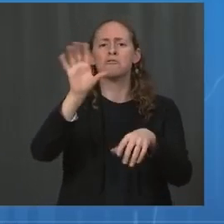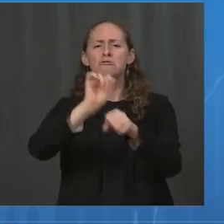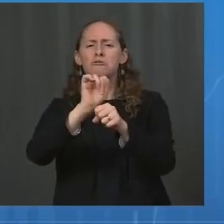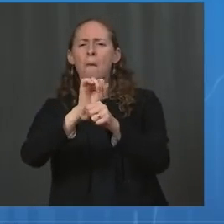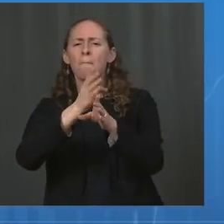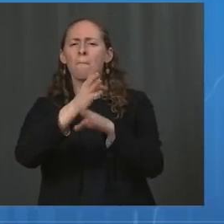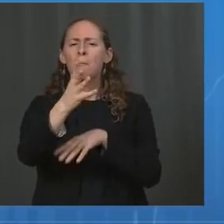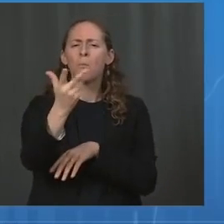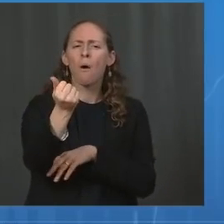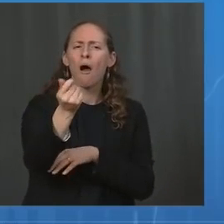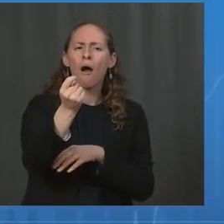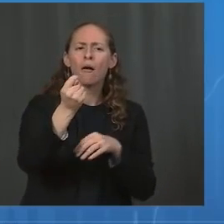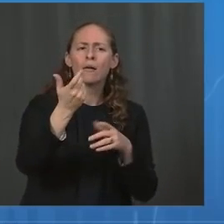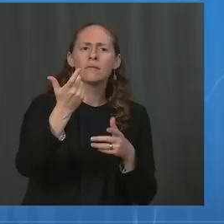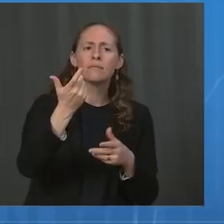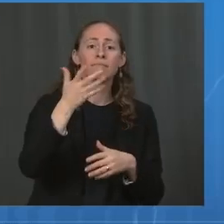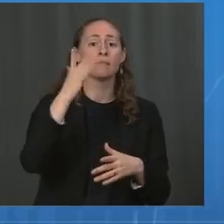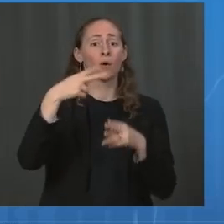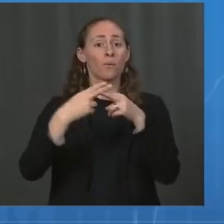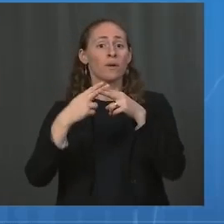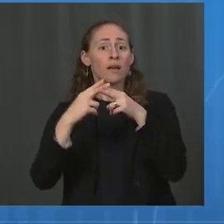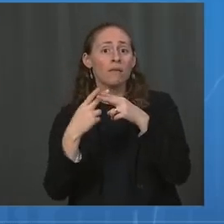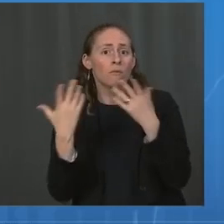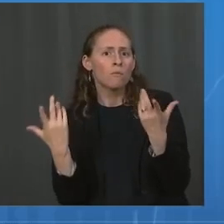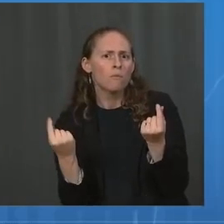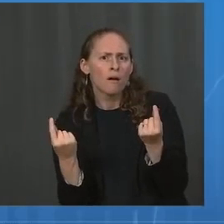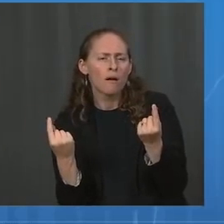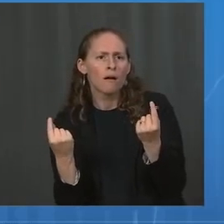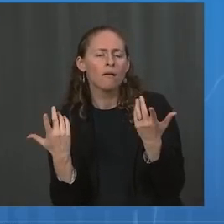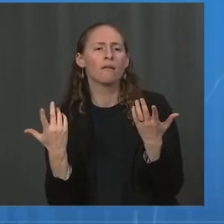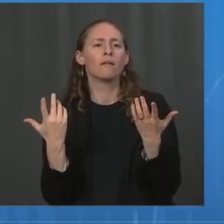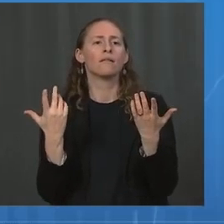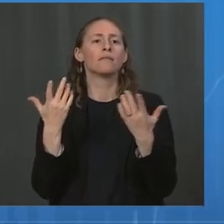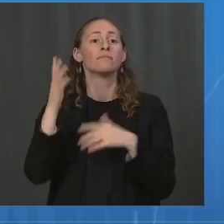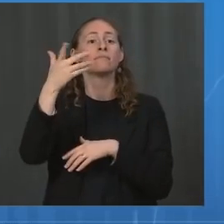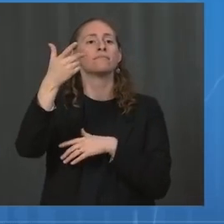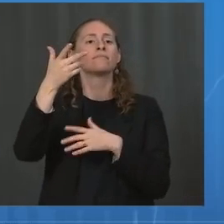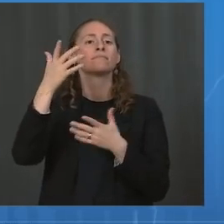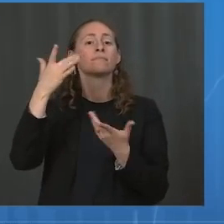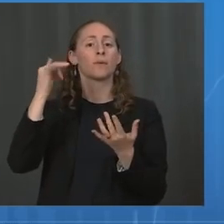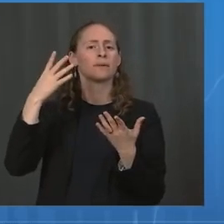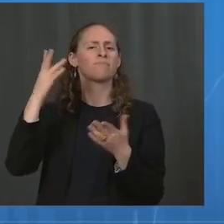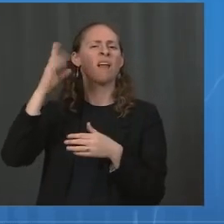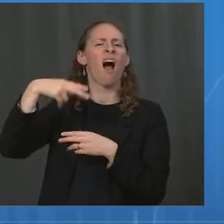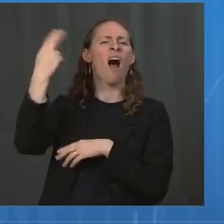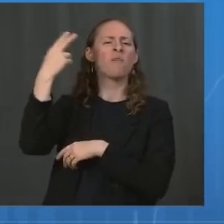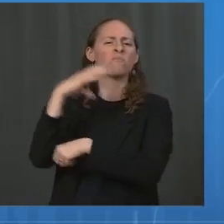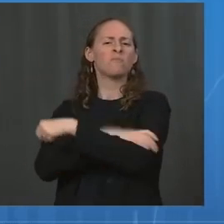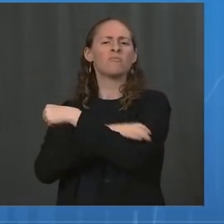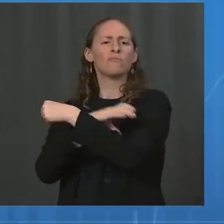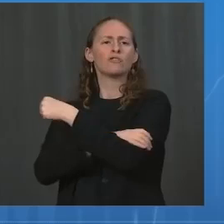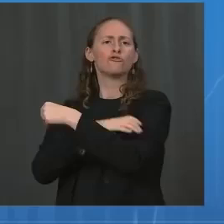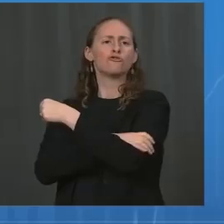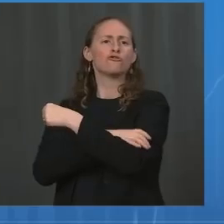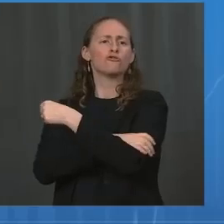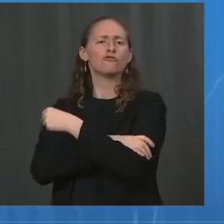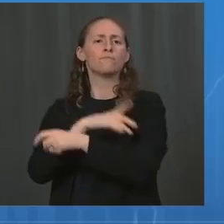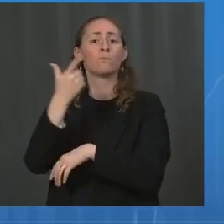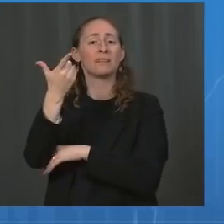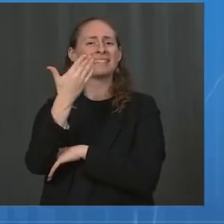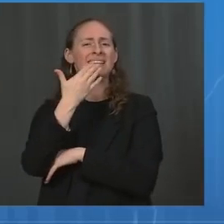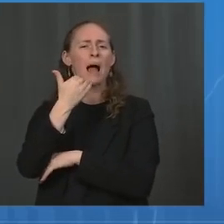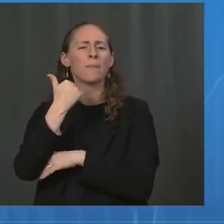diseases like lung disease, hypertension, and pre-gestational diabetes mellitus. Next slide. Next